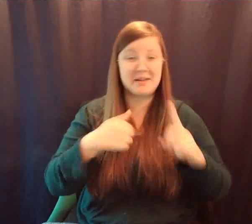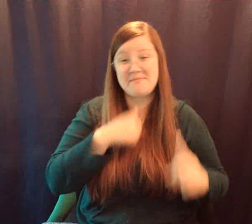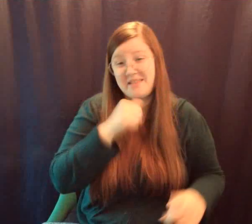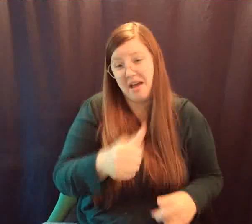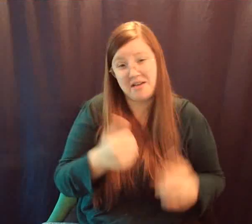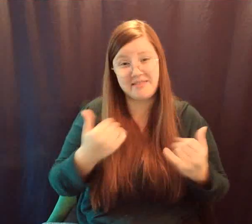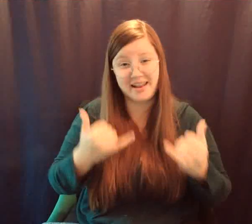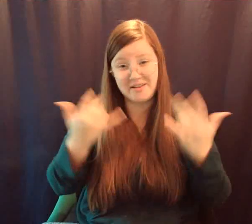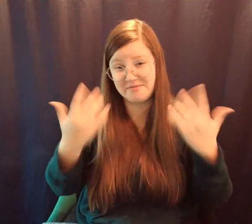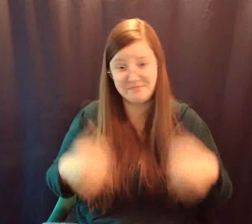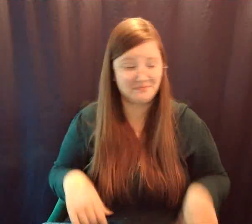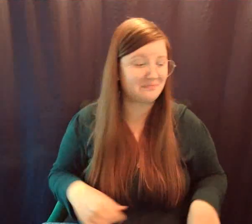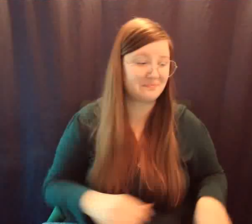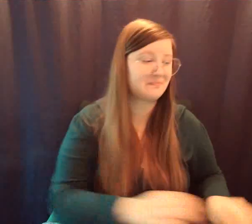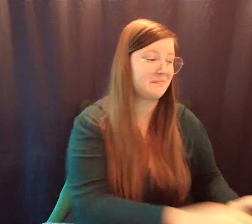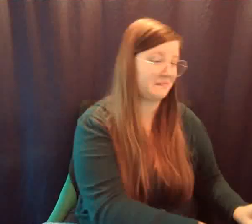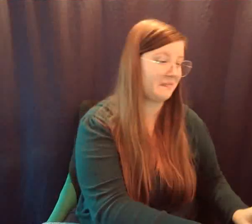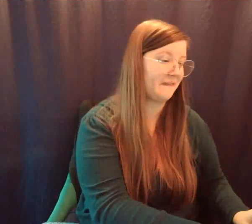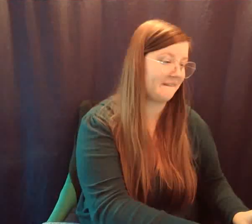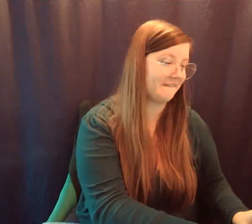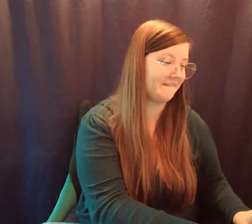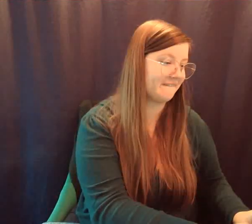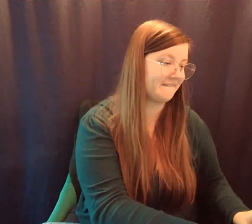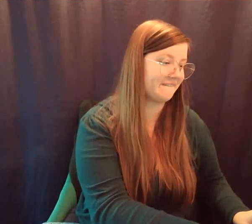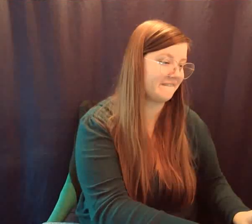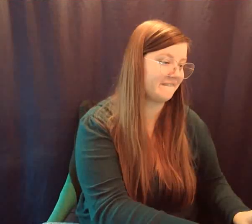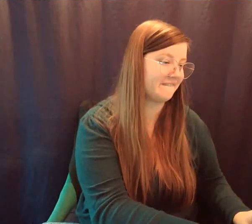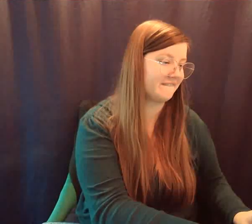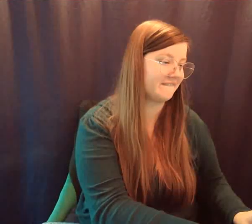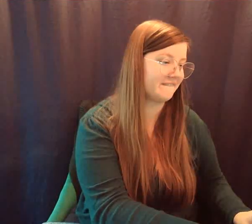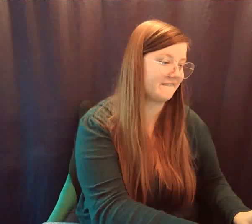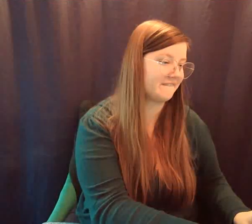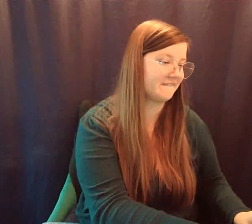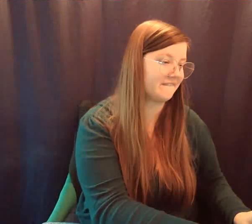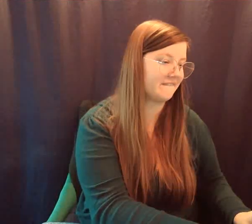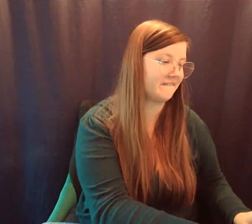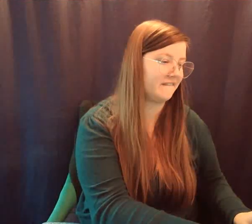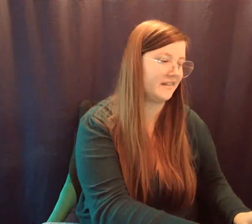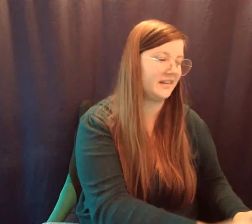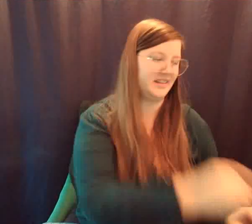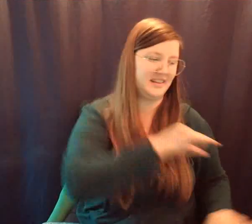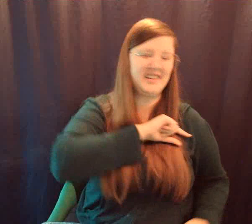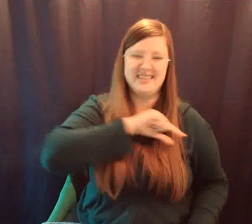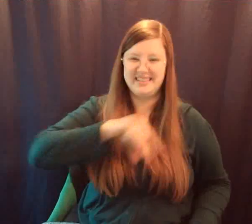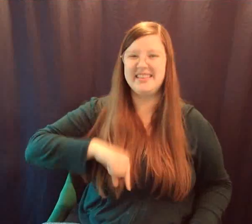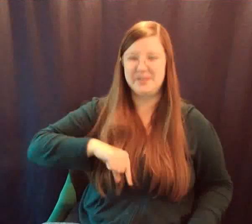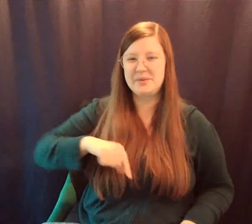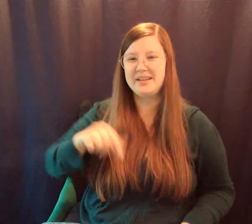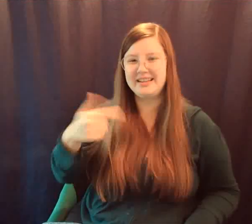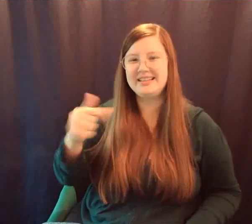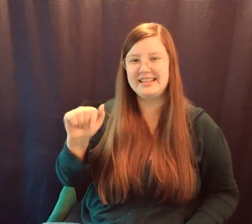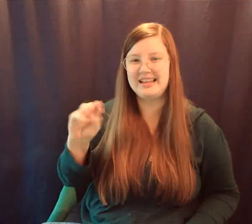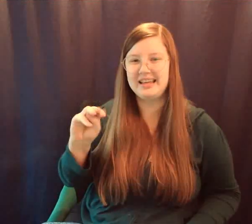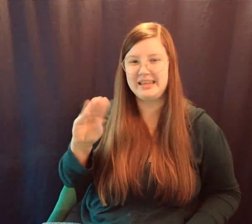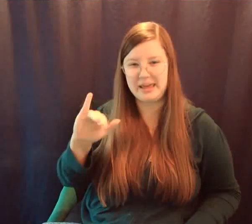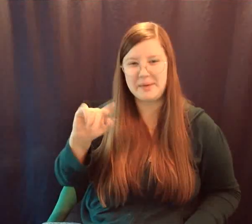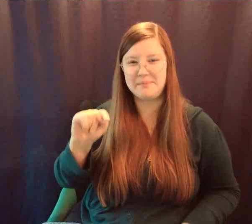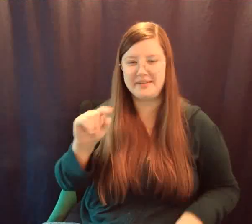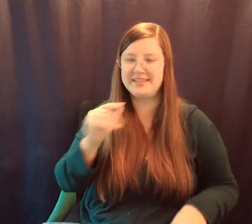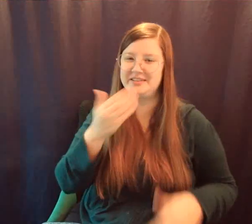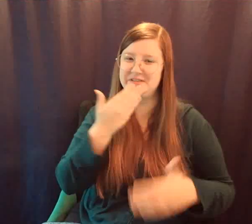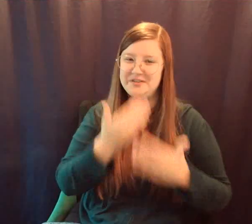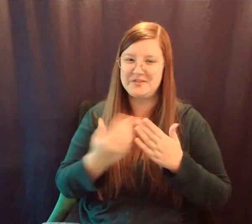Yeah, Queen's Gambit was a great one. think we've all become TV addicts throughout these times. So another